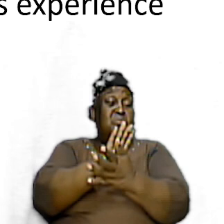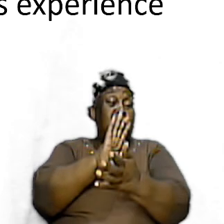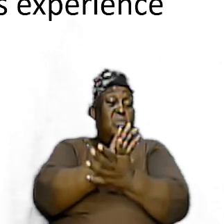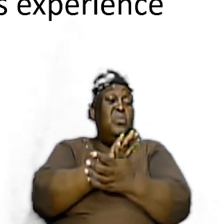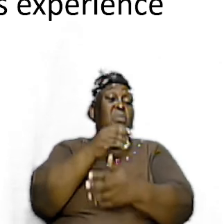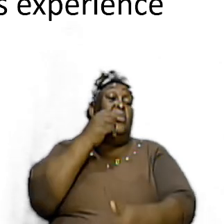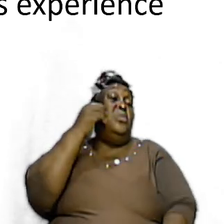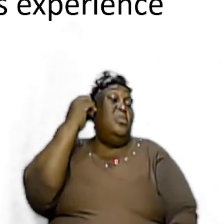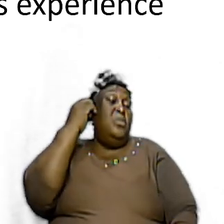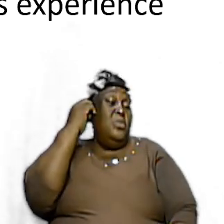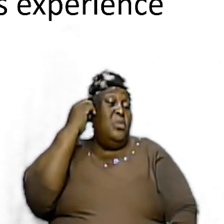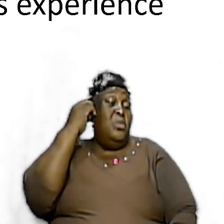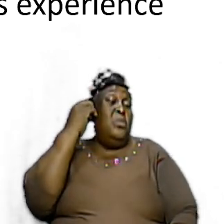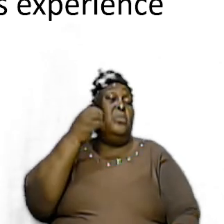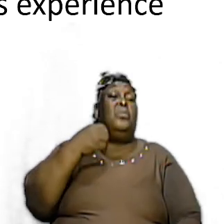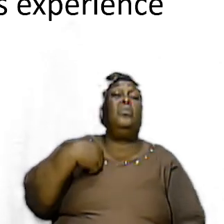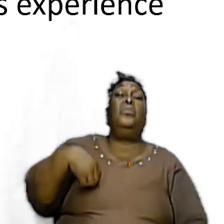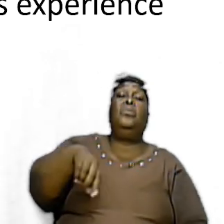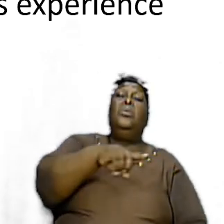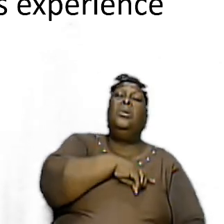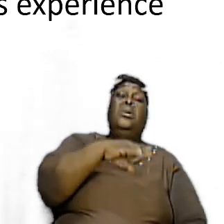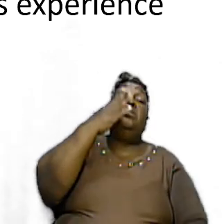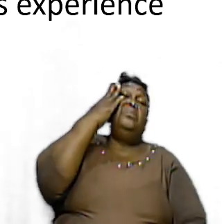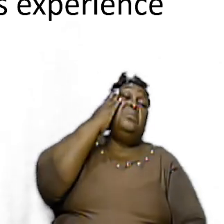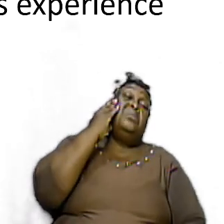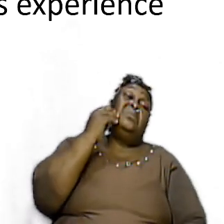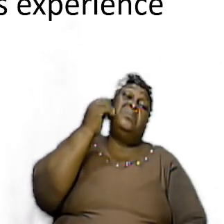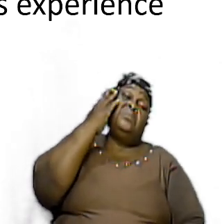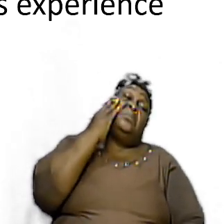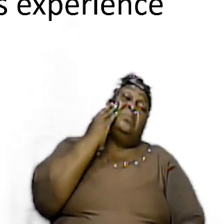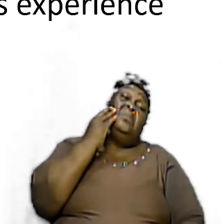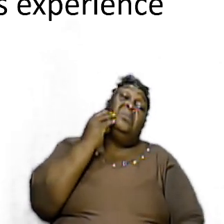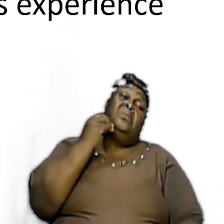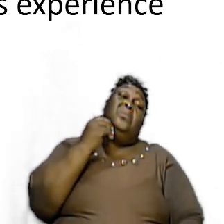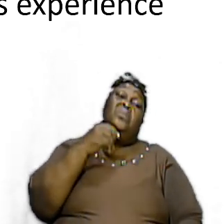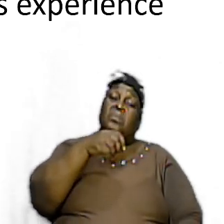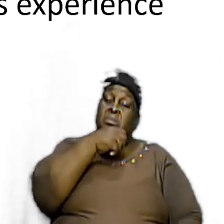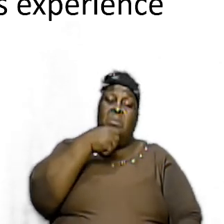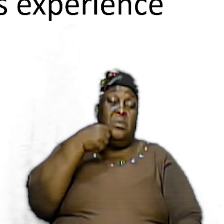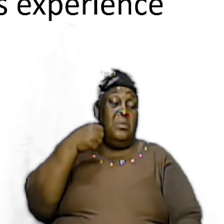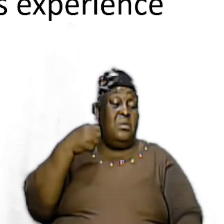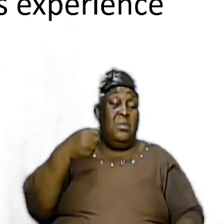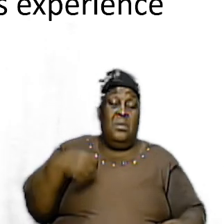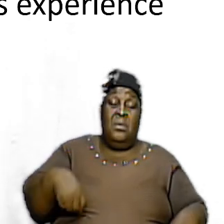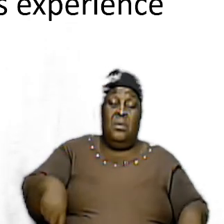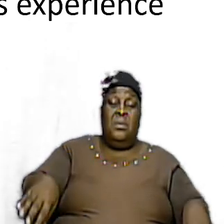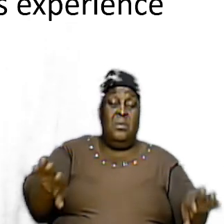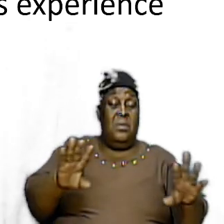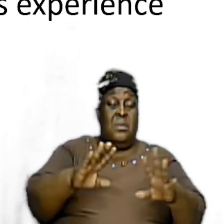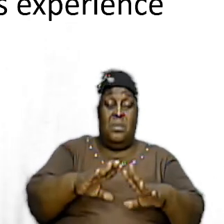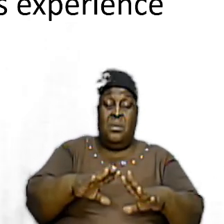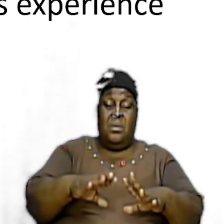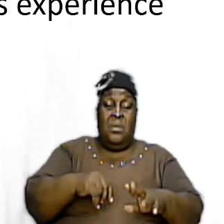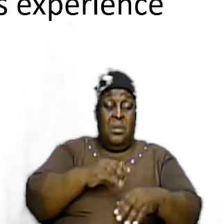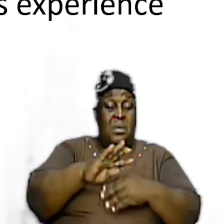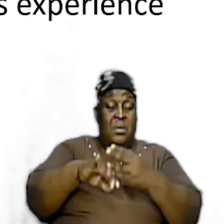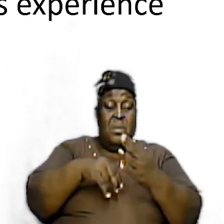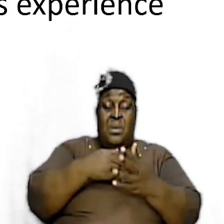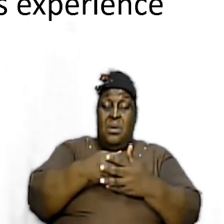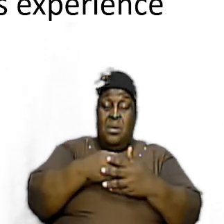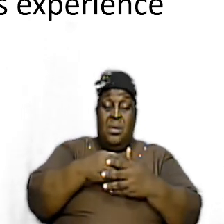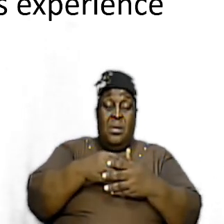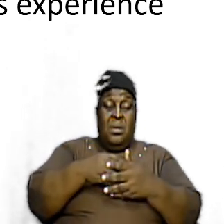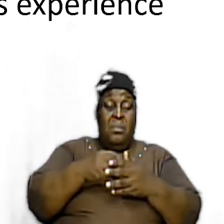wherever we are experiencing wildernesses in all the places that we prod